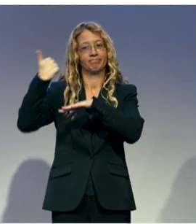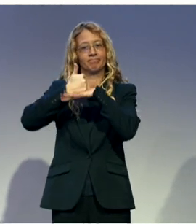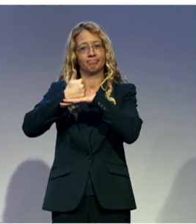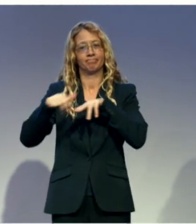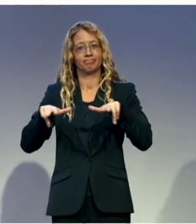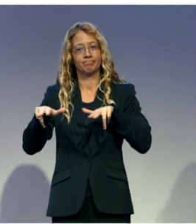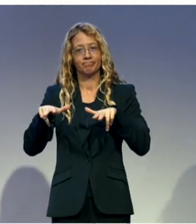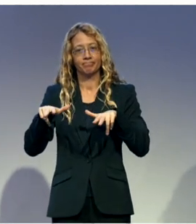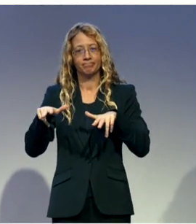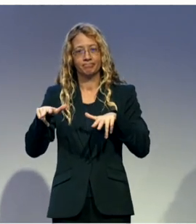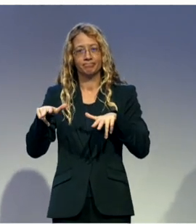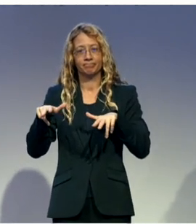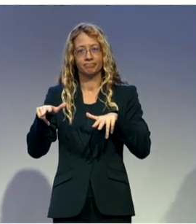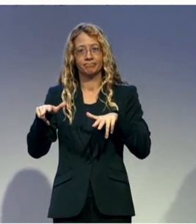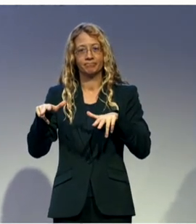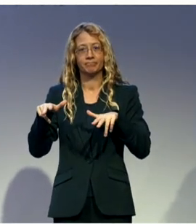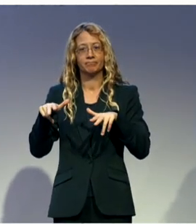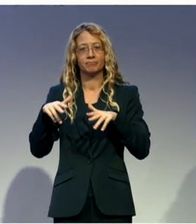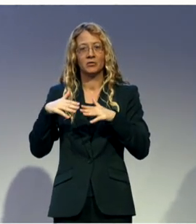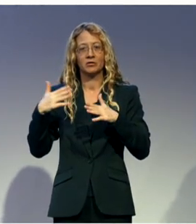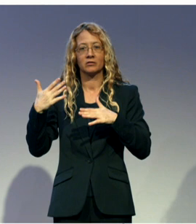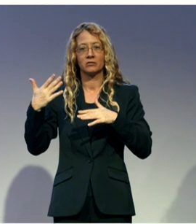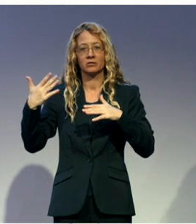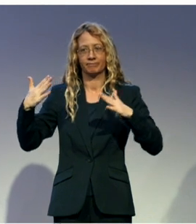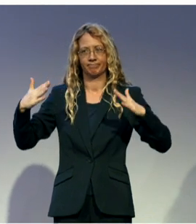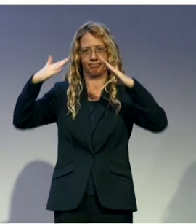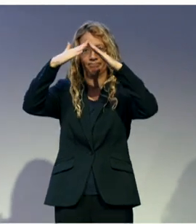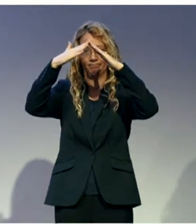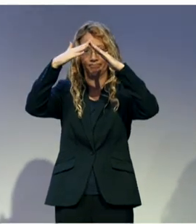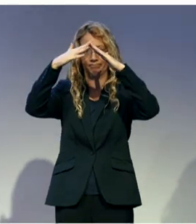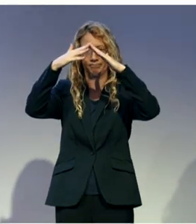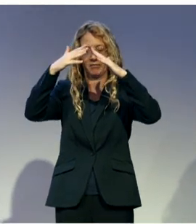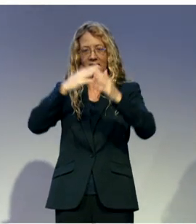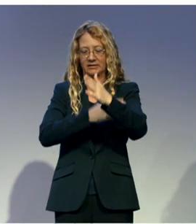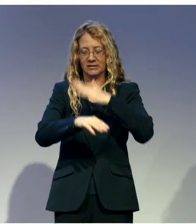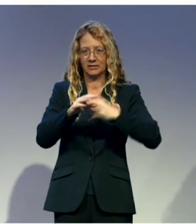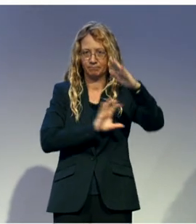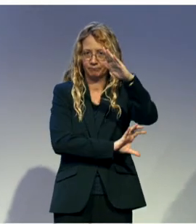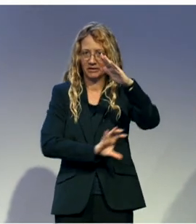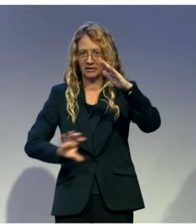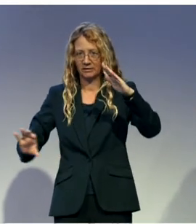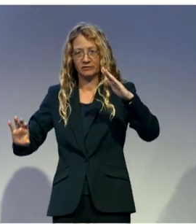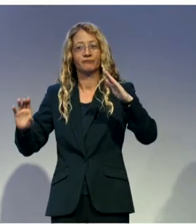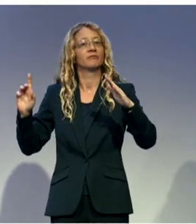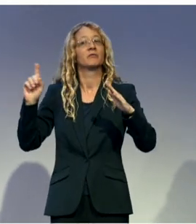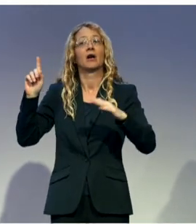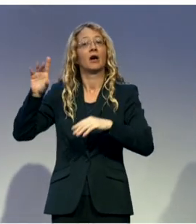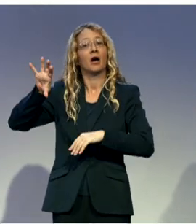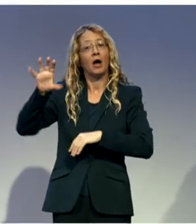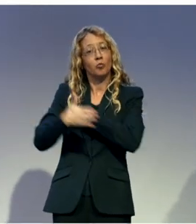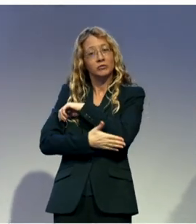Disability Organizations in Malawi, which is an umbrella organization